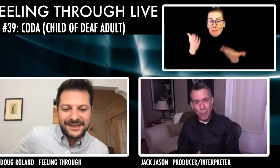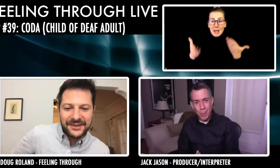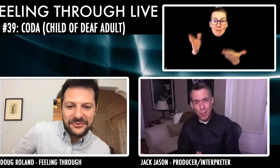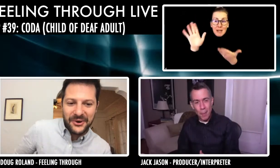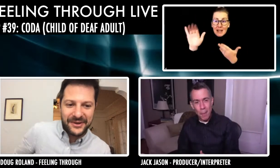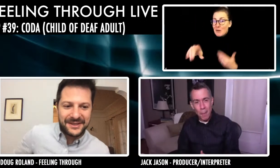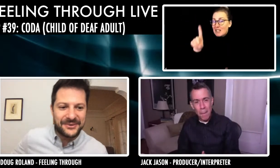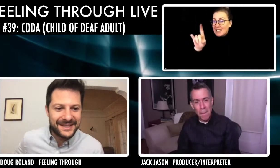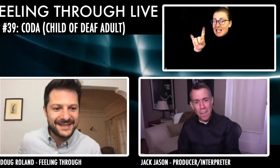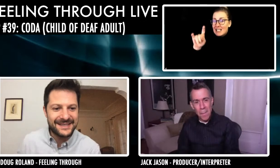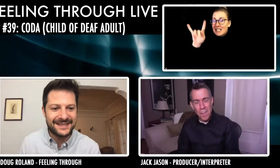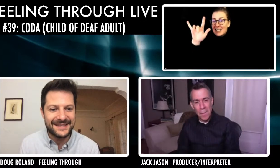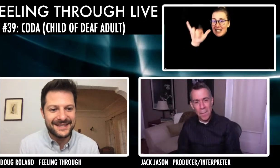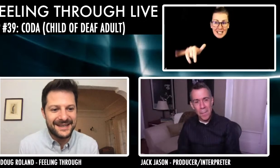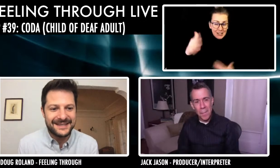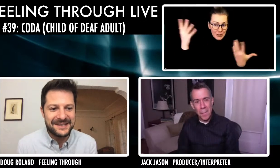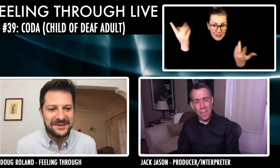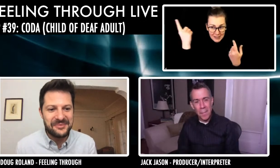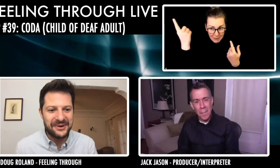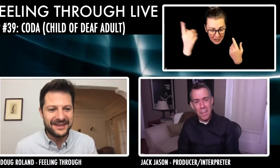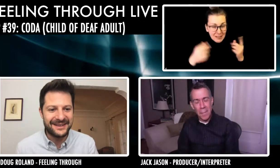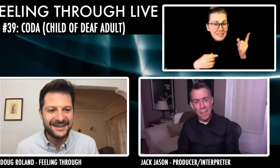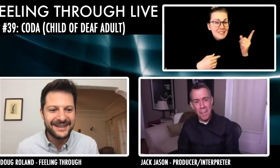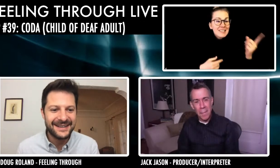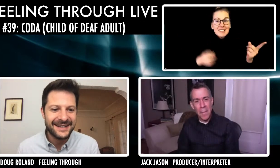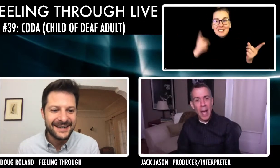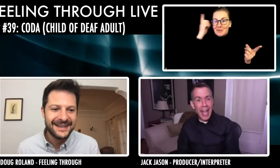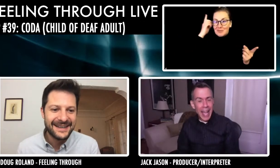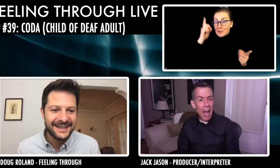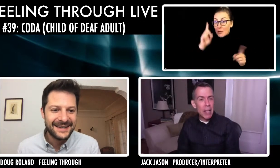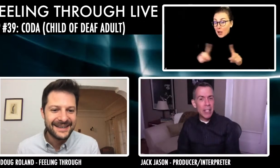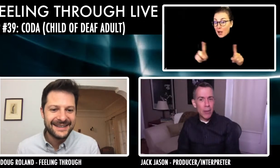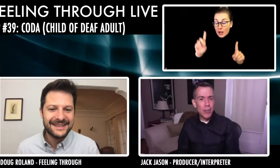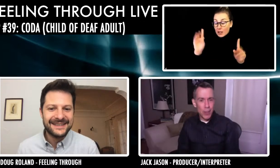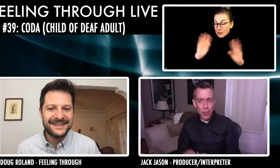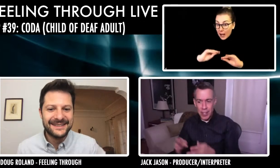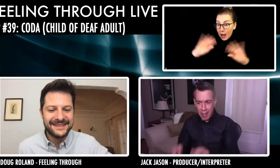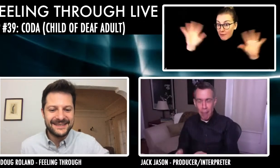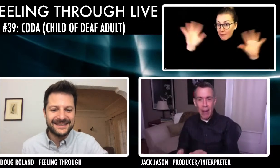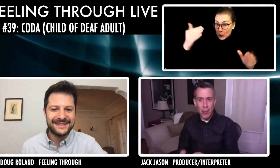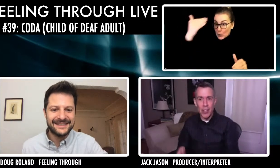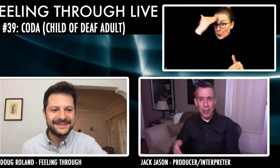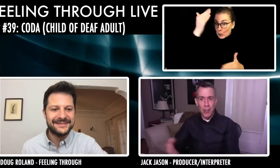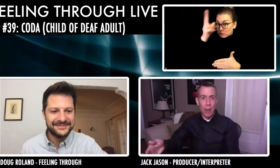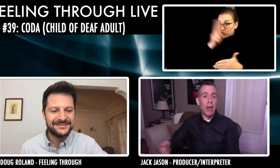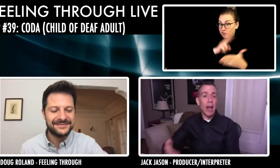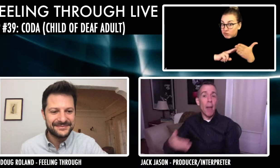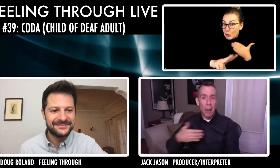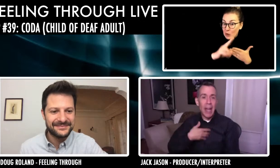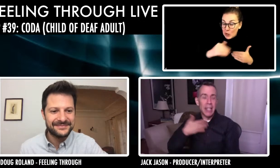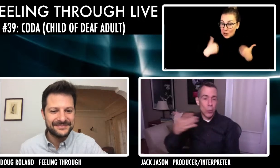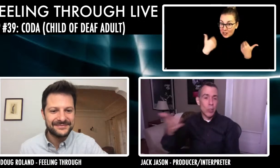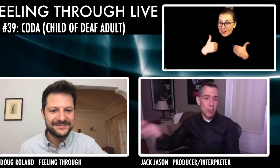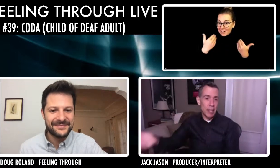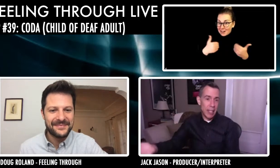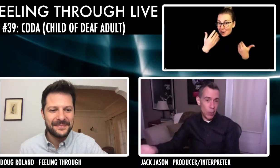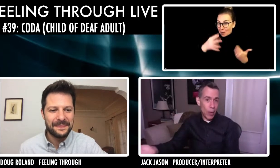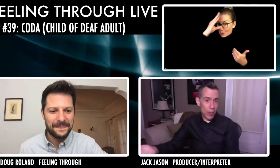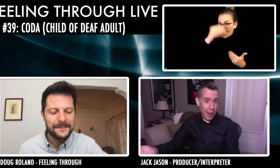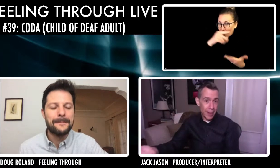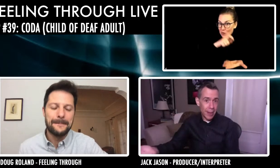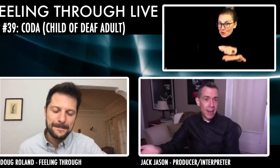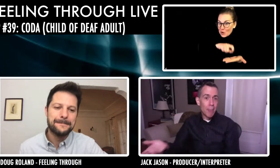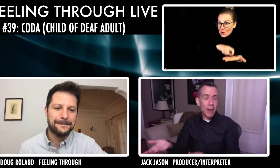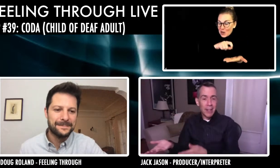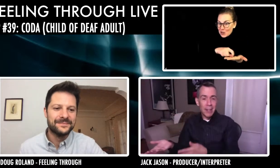obviously clearly wrote it into existence as a, as a young boy there. Yeah. I mean, you, you, you set the pattern for yourself and you do that, but my intention was to be a TV